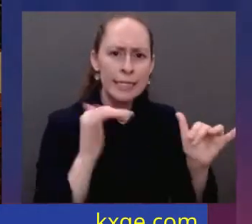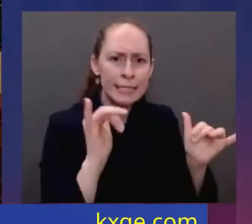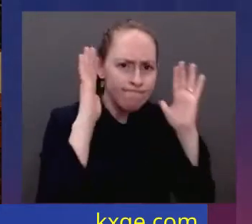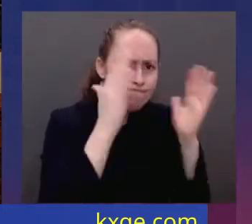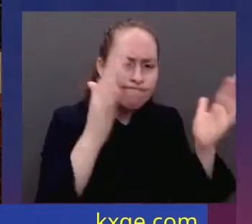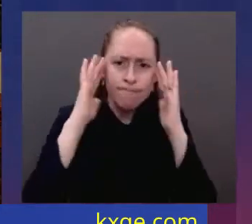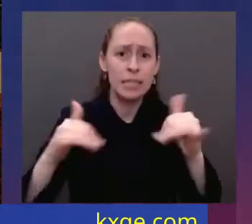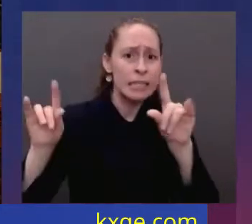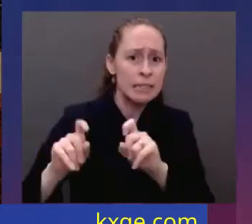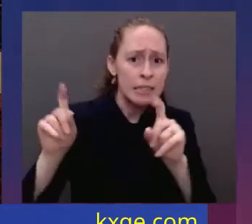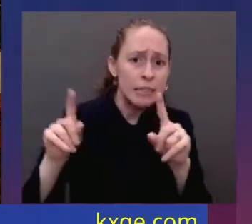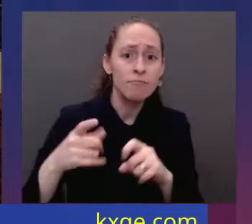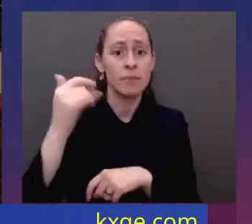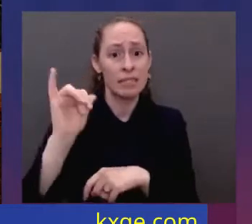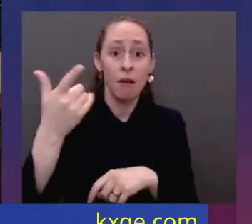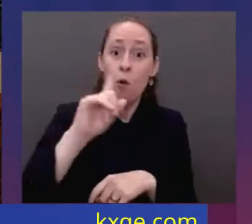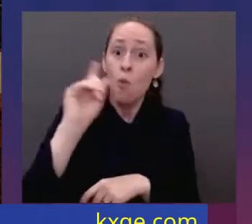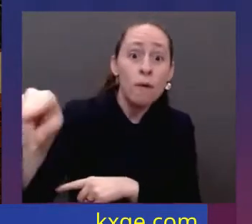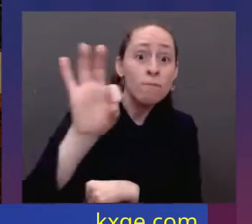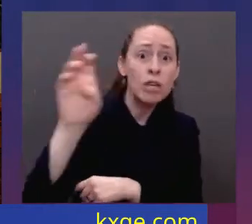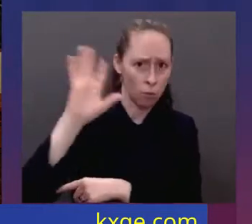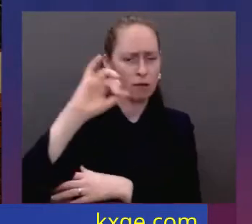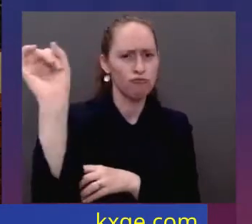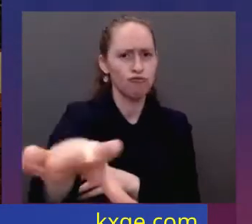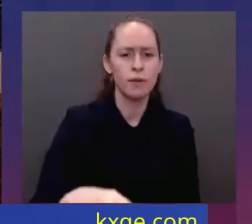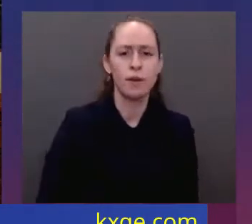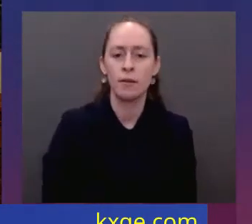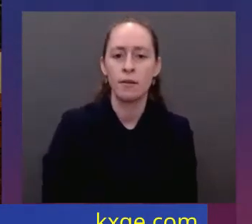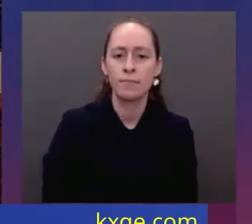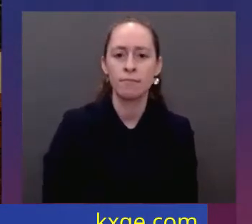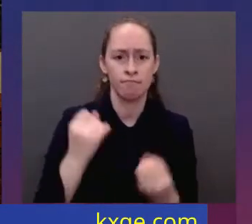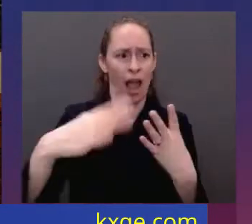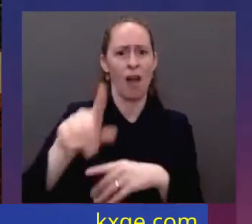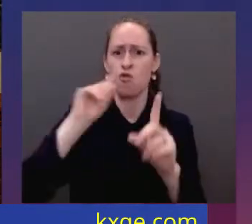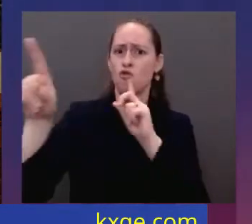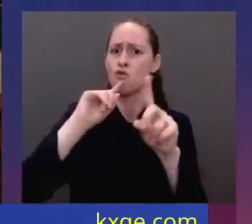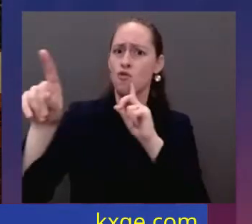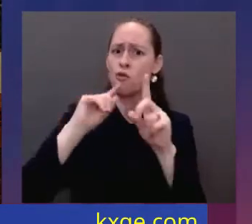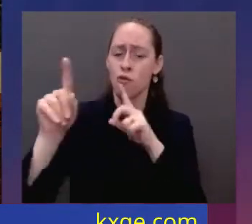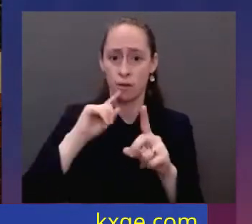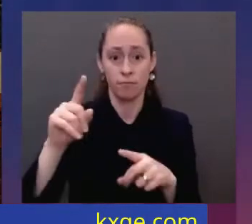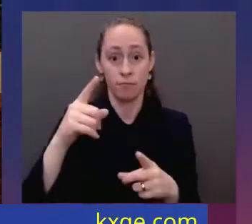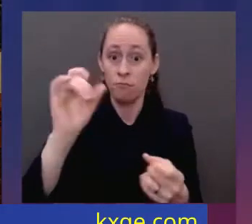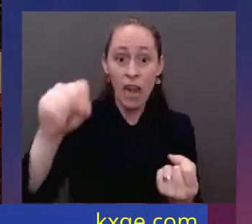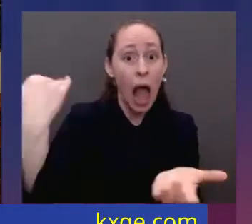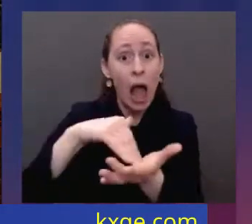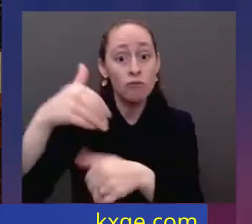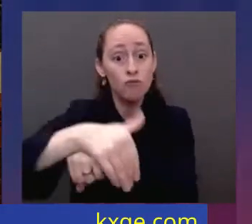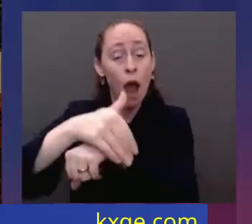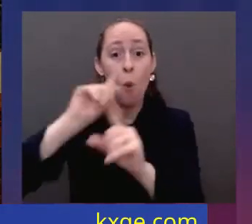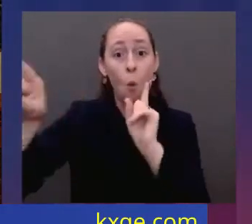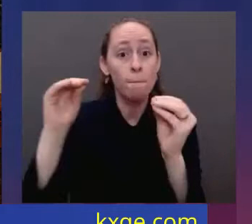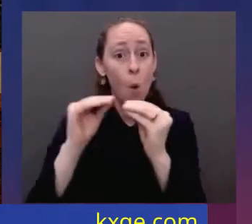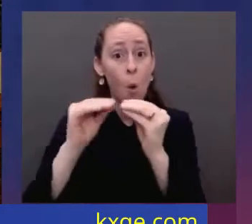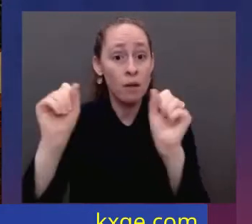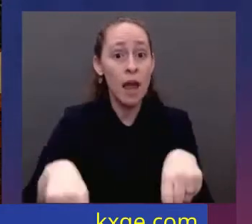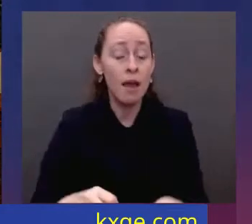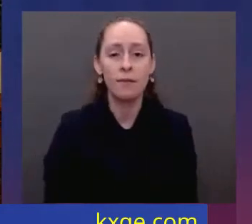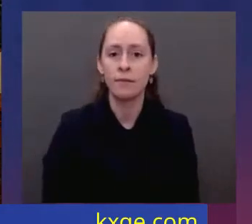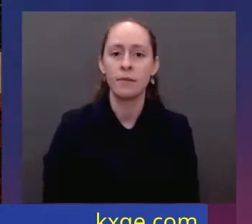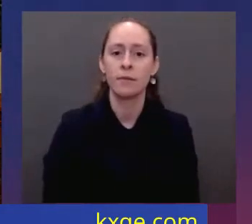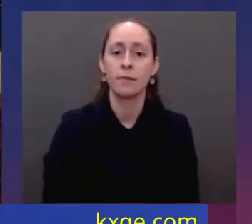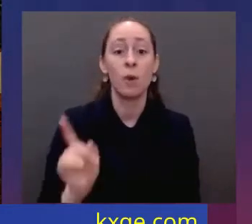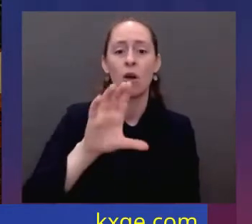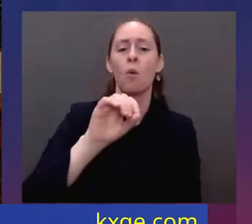doorstep. And we've already ordered free tests. If you're already ordered free tests tonight, I'm announcing you can order another group of tests. Go to COVIDtest.gov